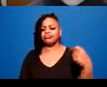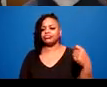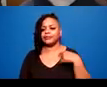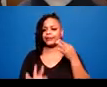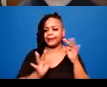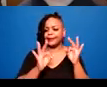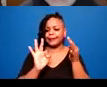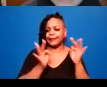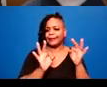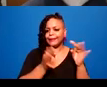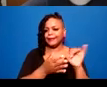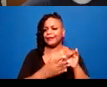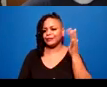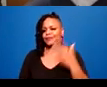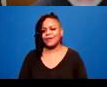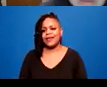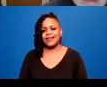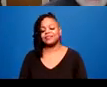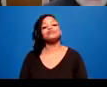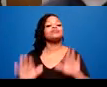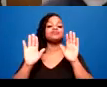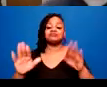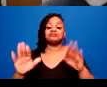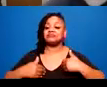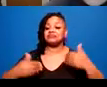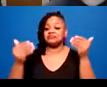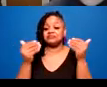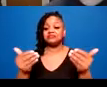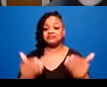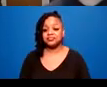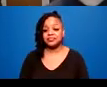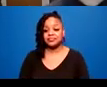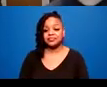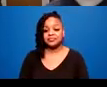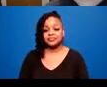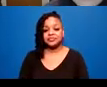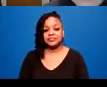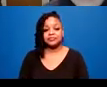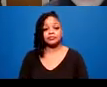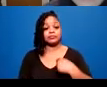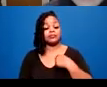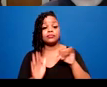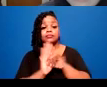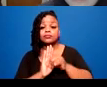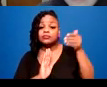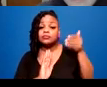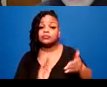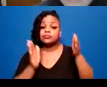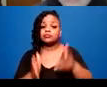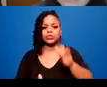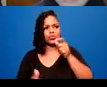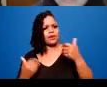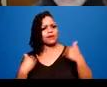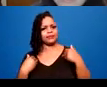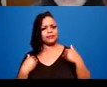Okay, I'll continue. I identify as someone living with intersecting physical processing.